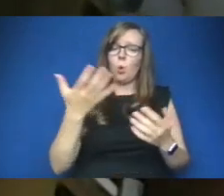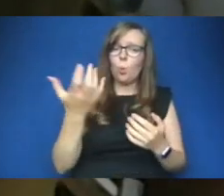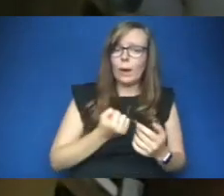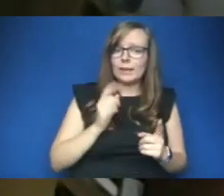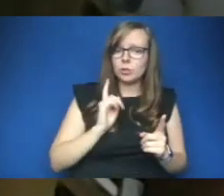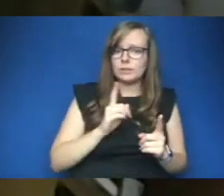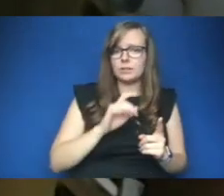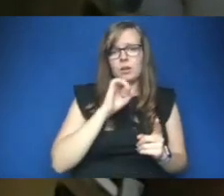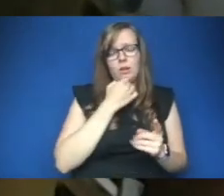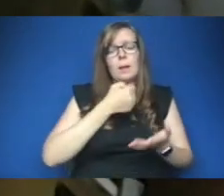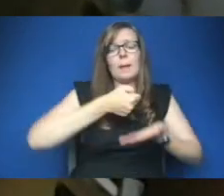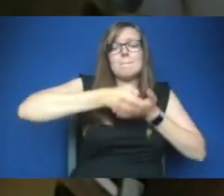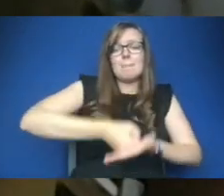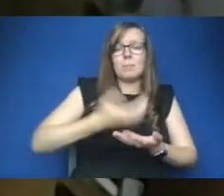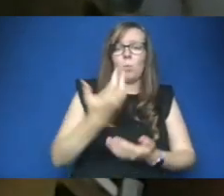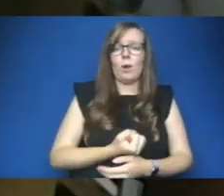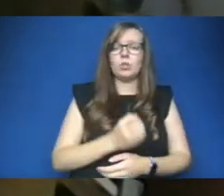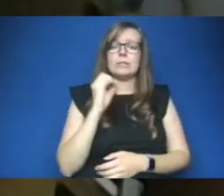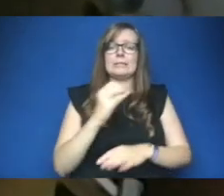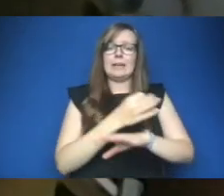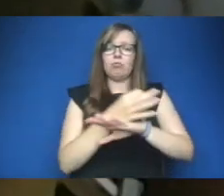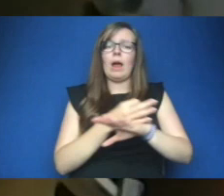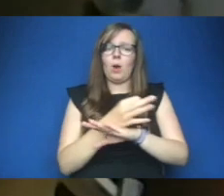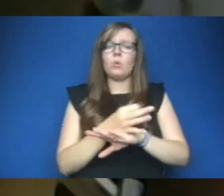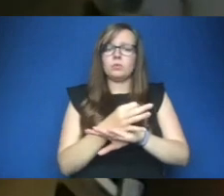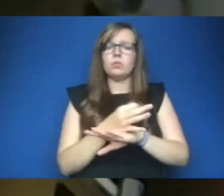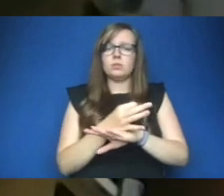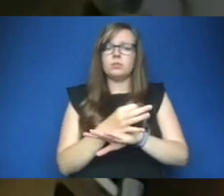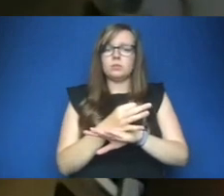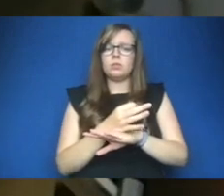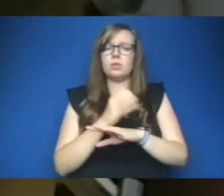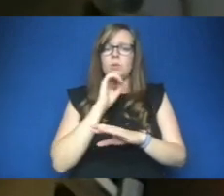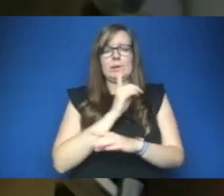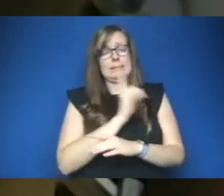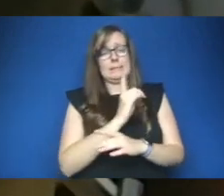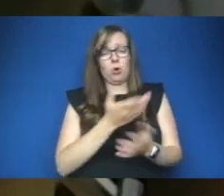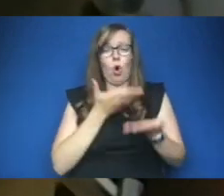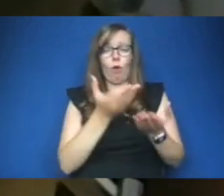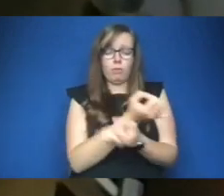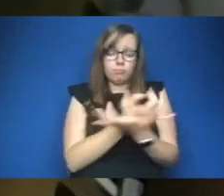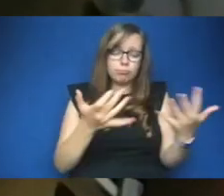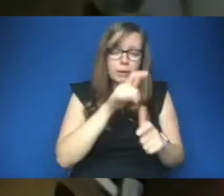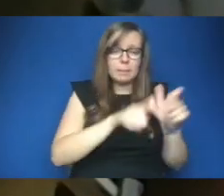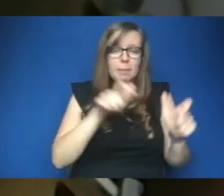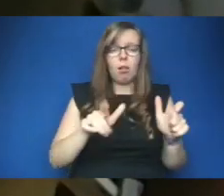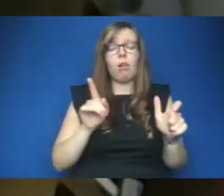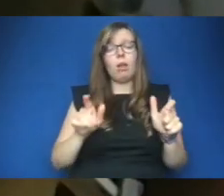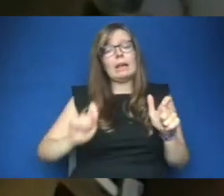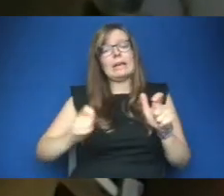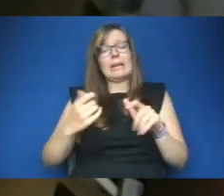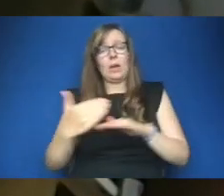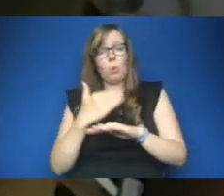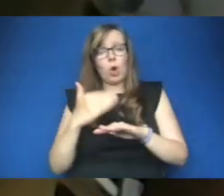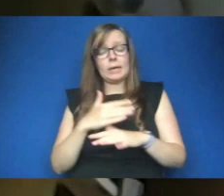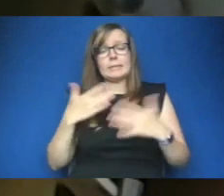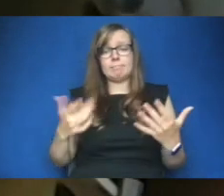will be immense and the minimum wage of zero hours will be at all that's an offer for millions of people and key workers well